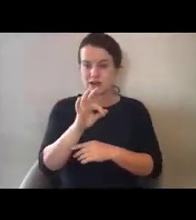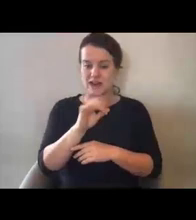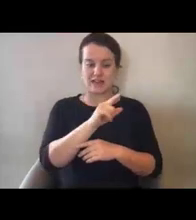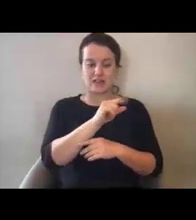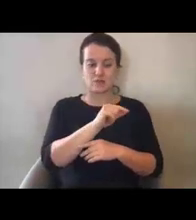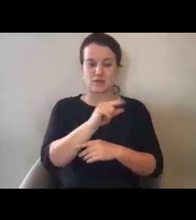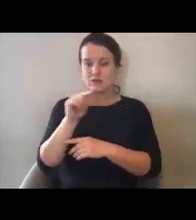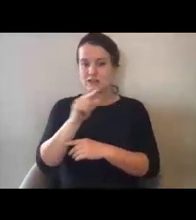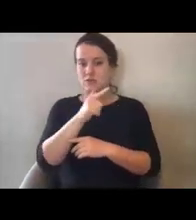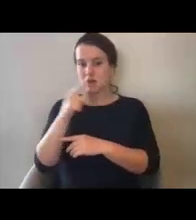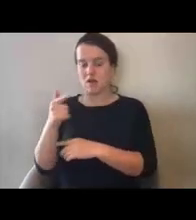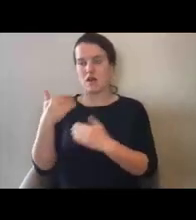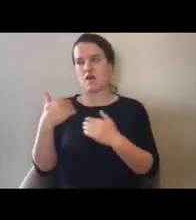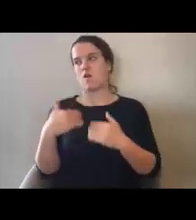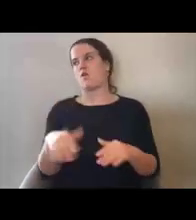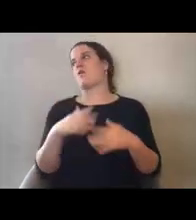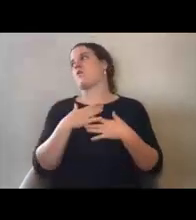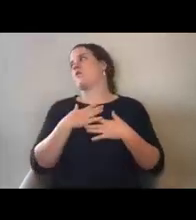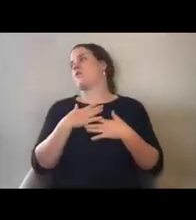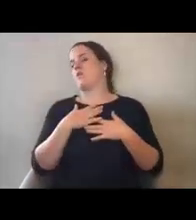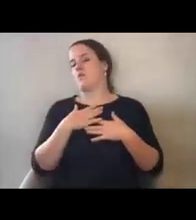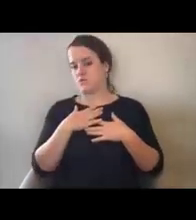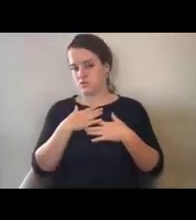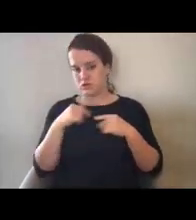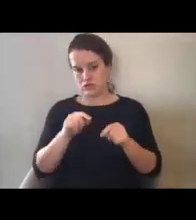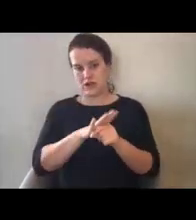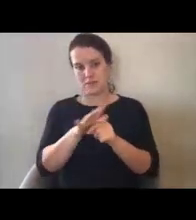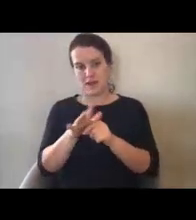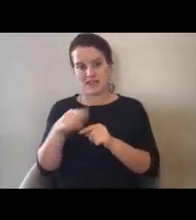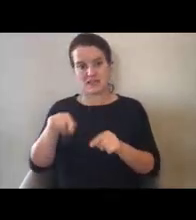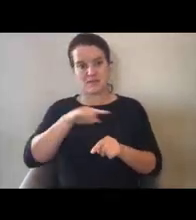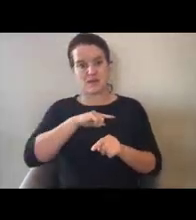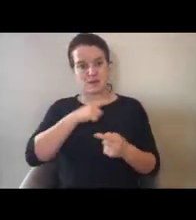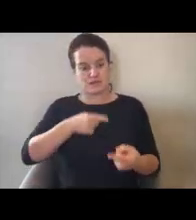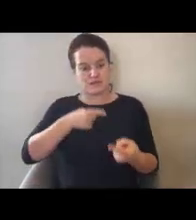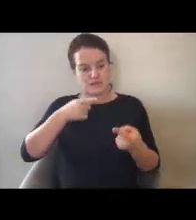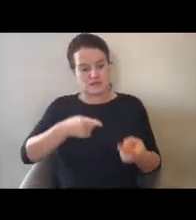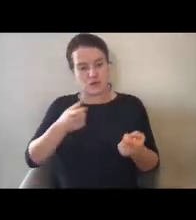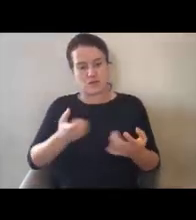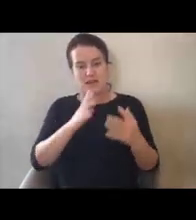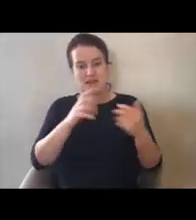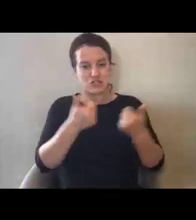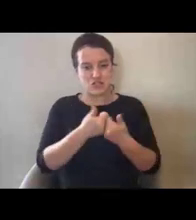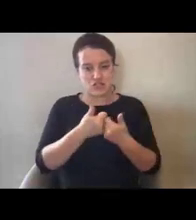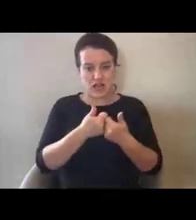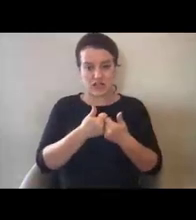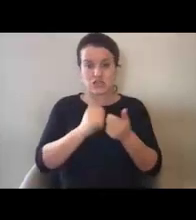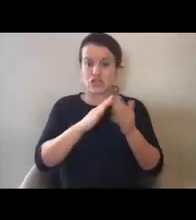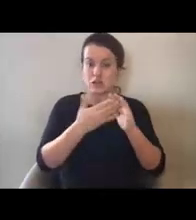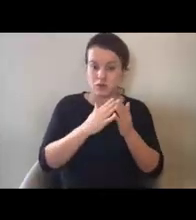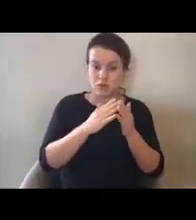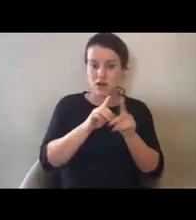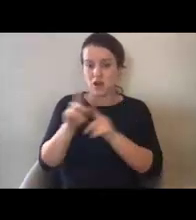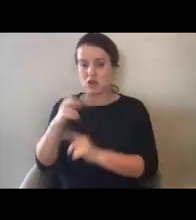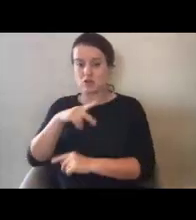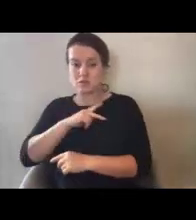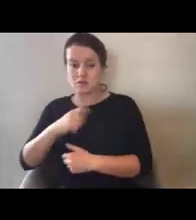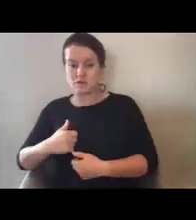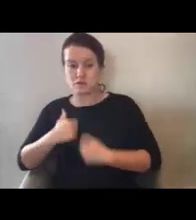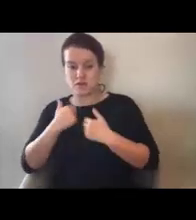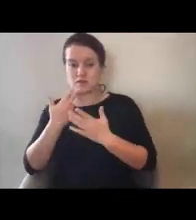we've all dealt with many difficulties in our communities, as well as in our personal lives.